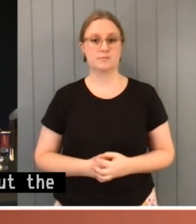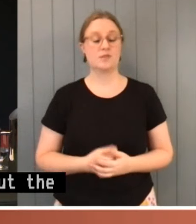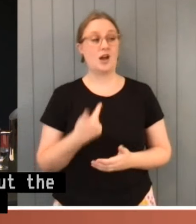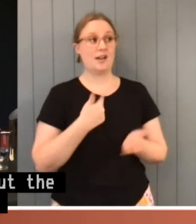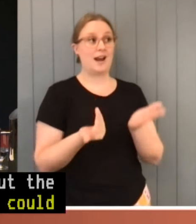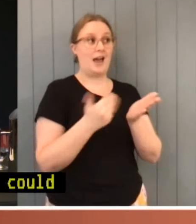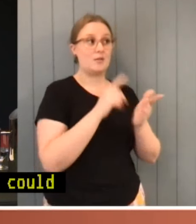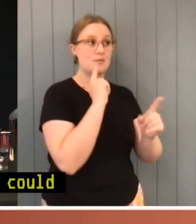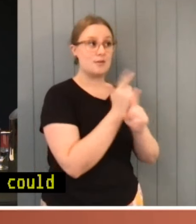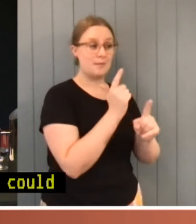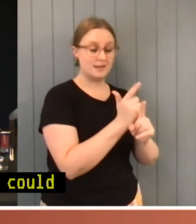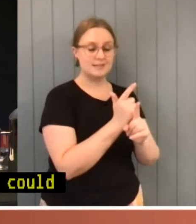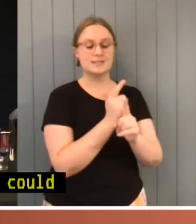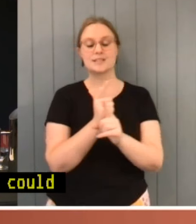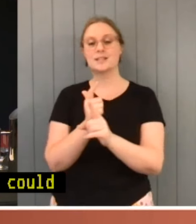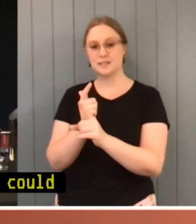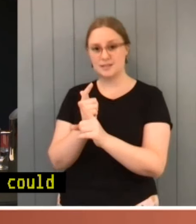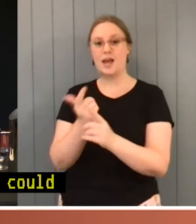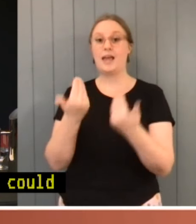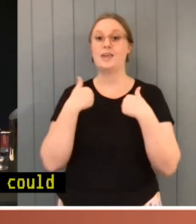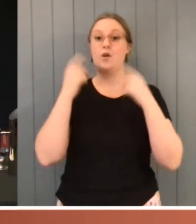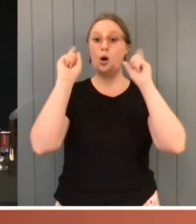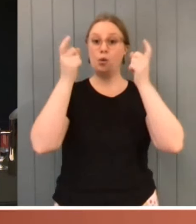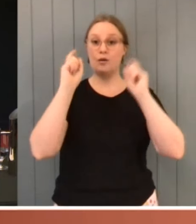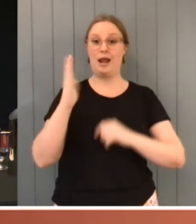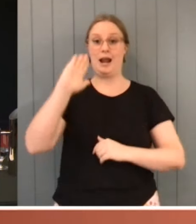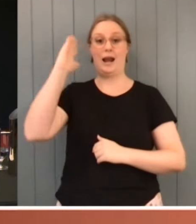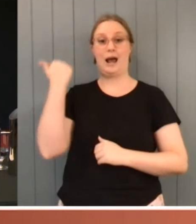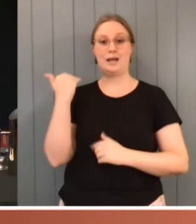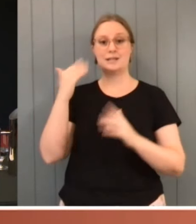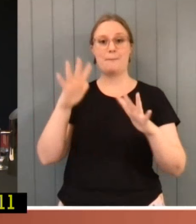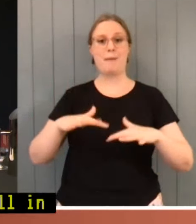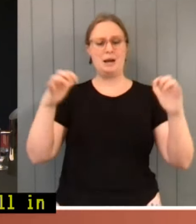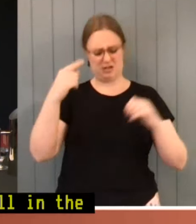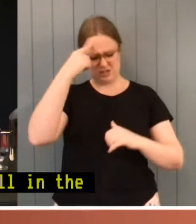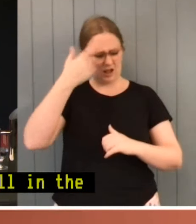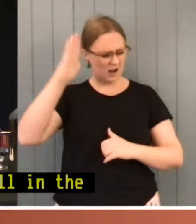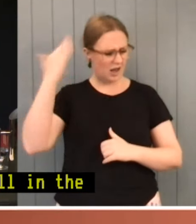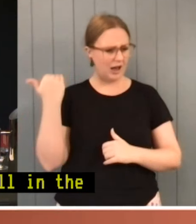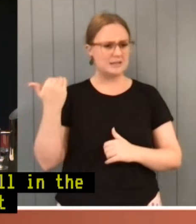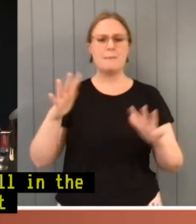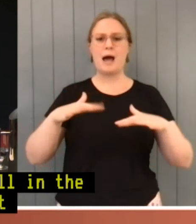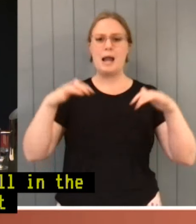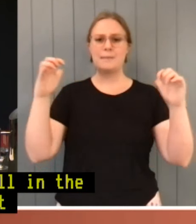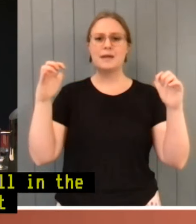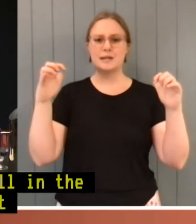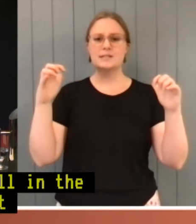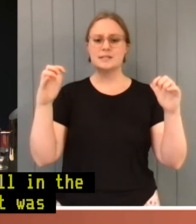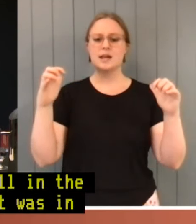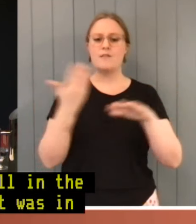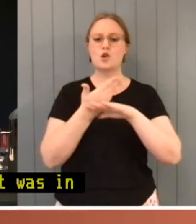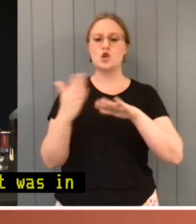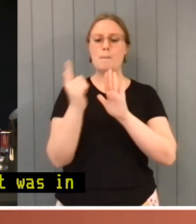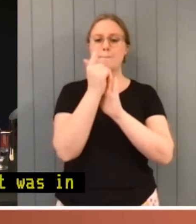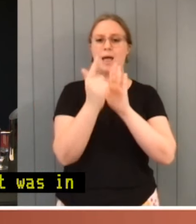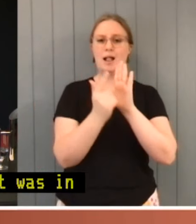Alarmingly, there was a bill in the last Parliament, I think it was in the last Parliament, on which the minister and